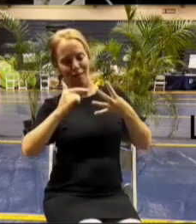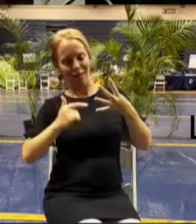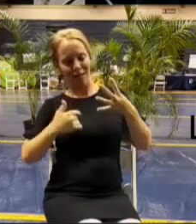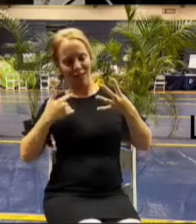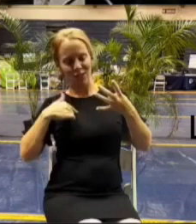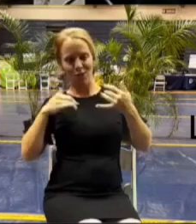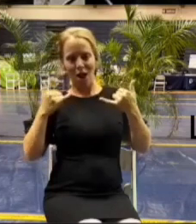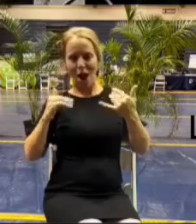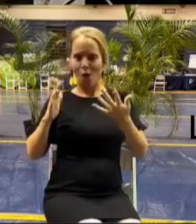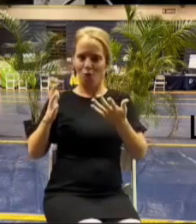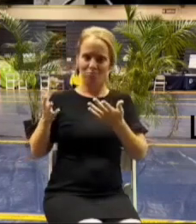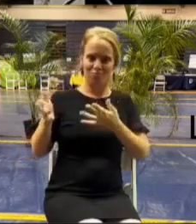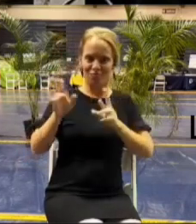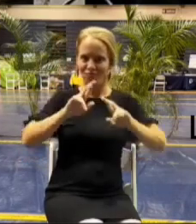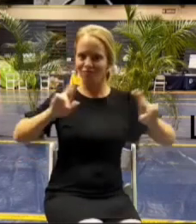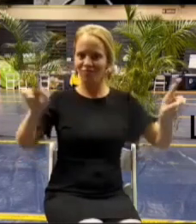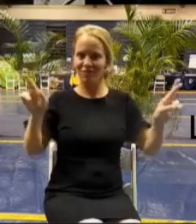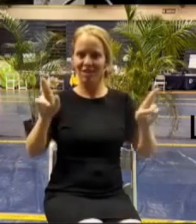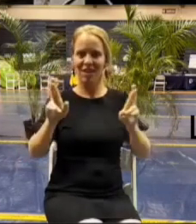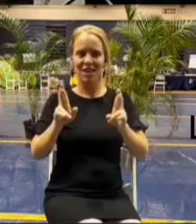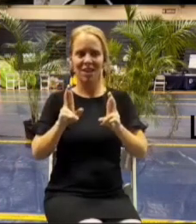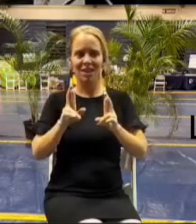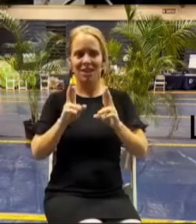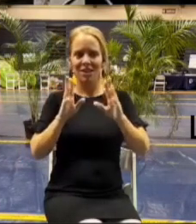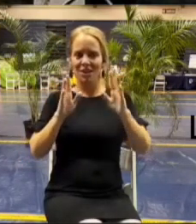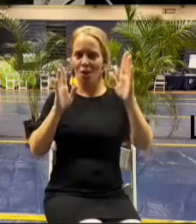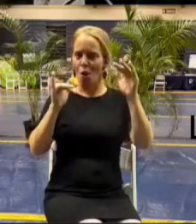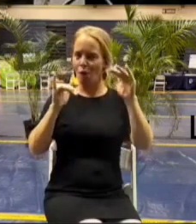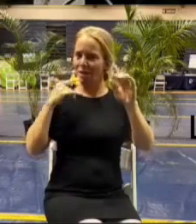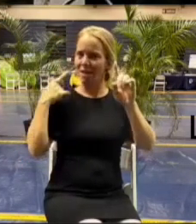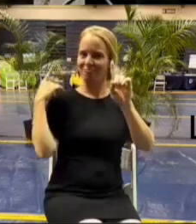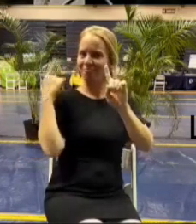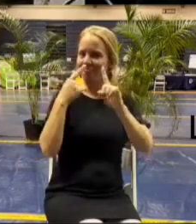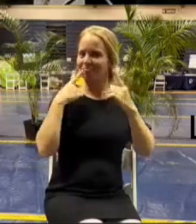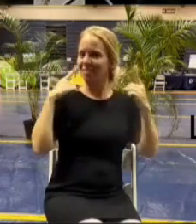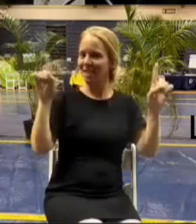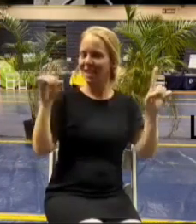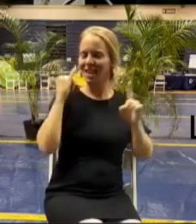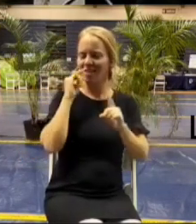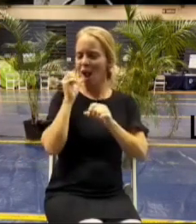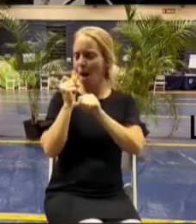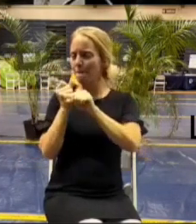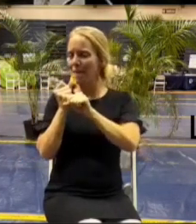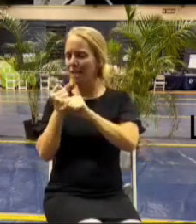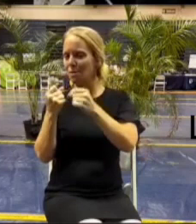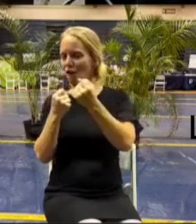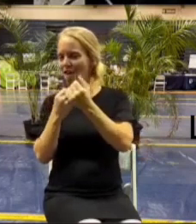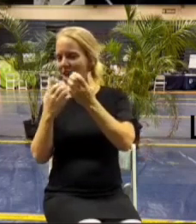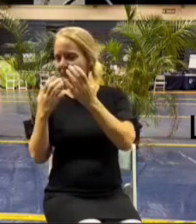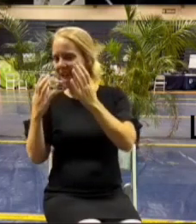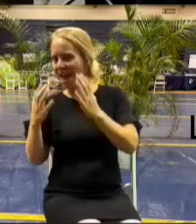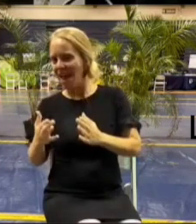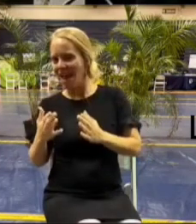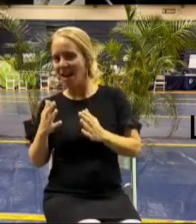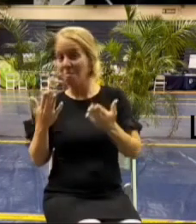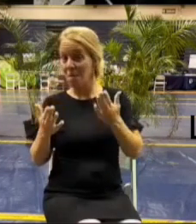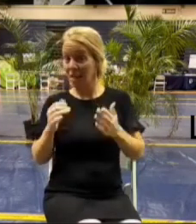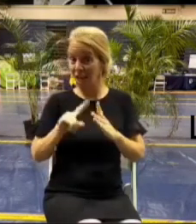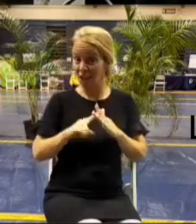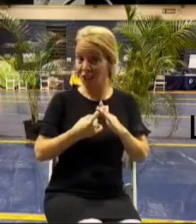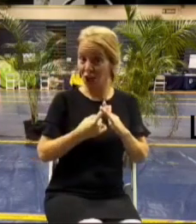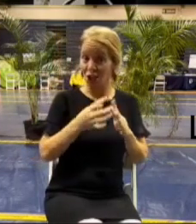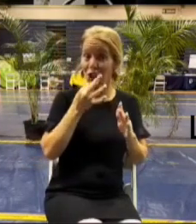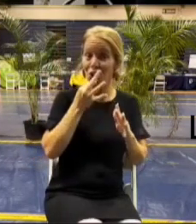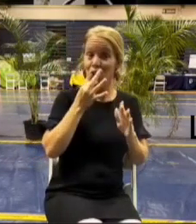cleanup so hopefully this will be a home run uh and if you're not a baseball fan maybe you can start because opening day is the